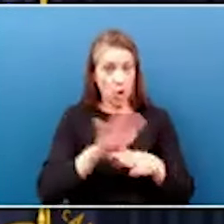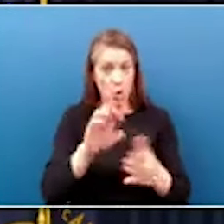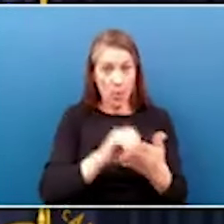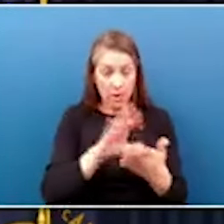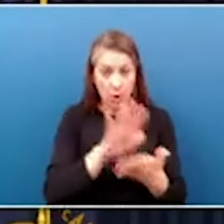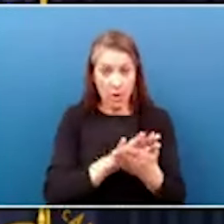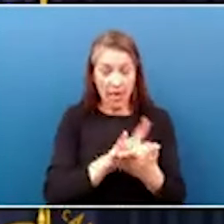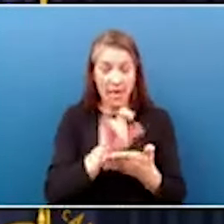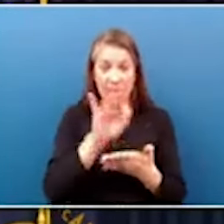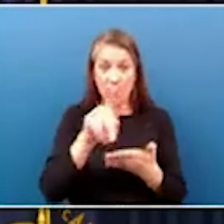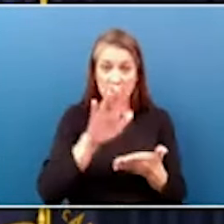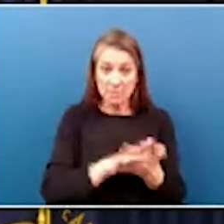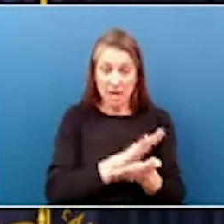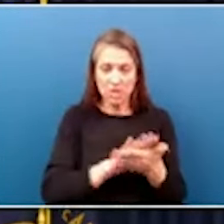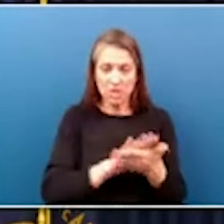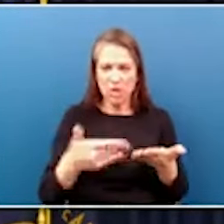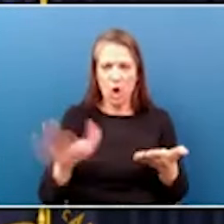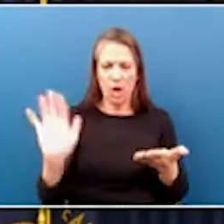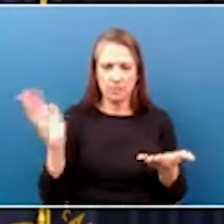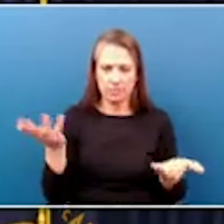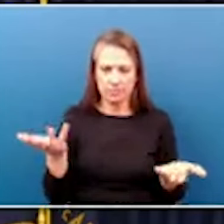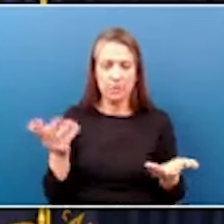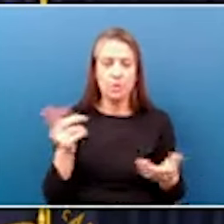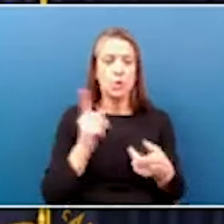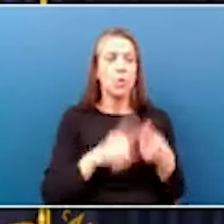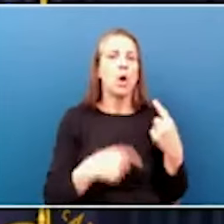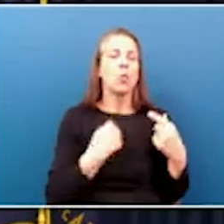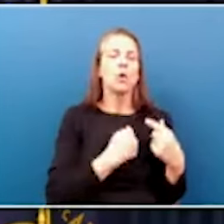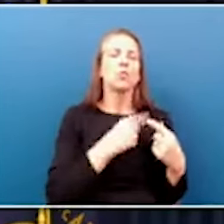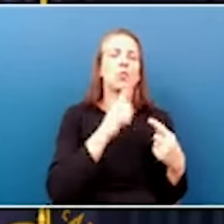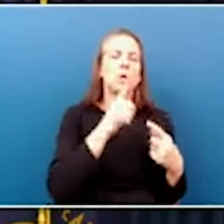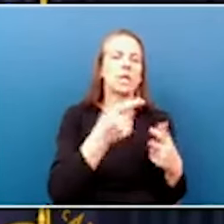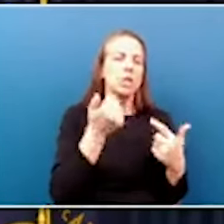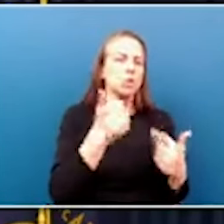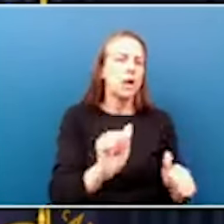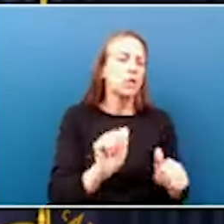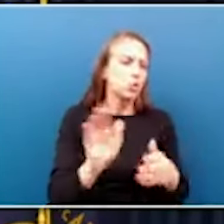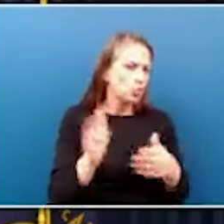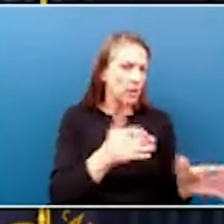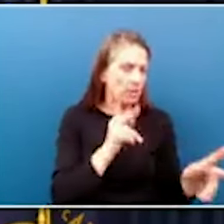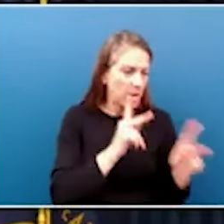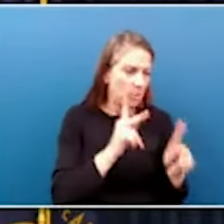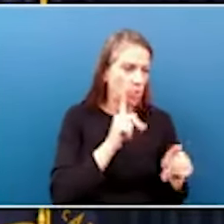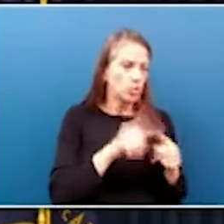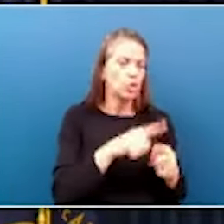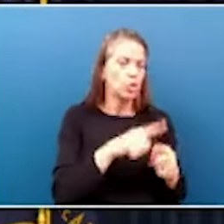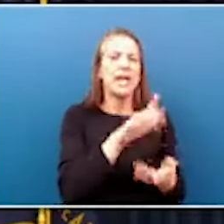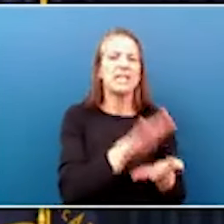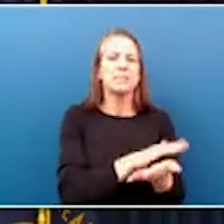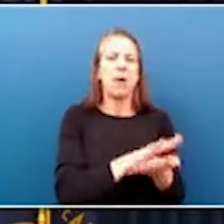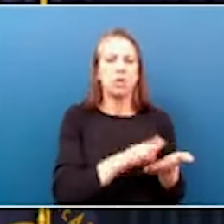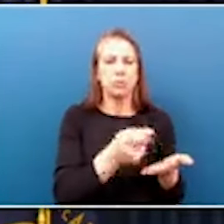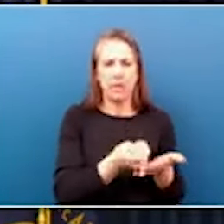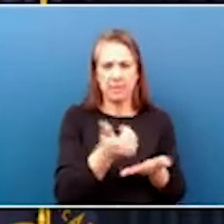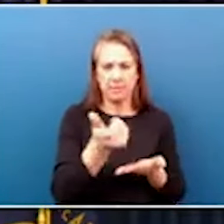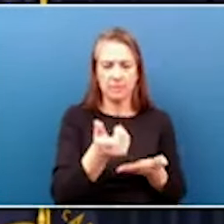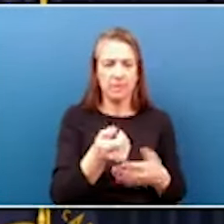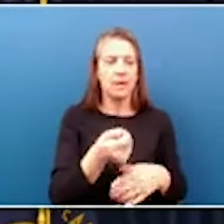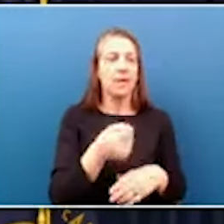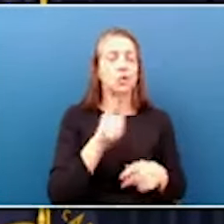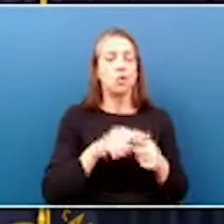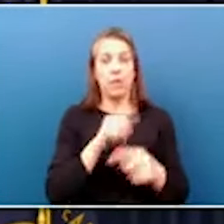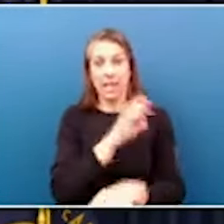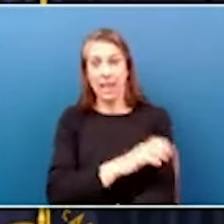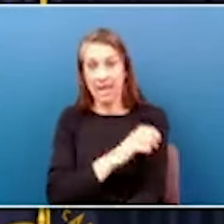it, it's gone. And so what we've really tried to direct people to is expungement and to the clinics out there